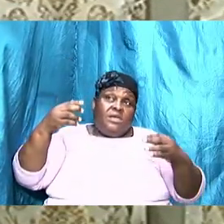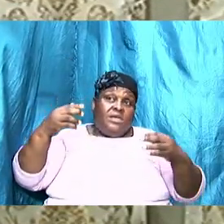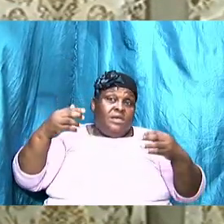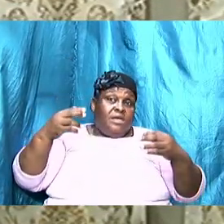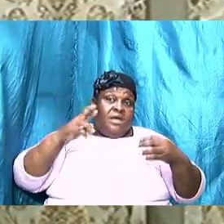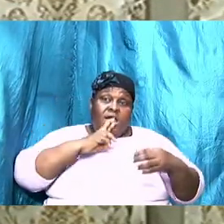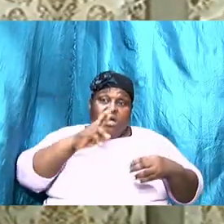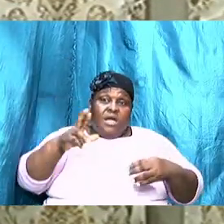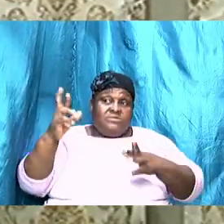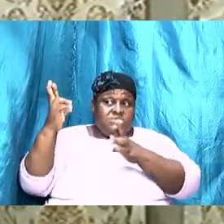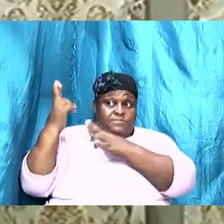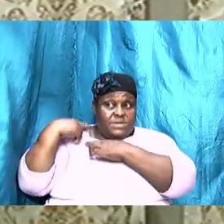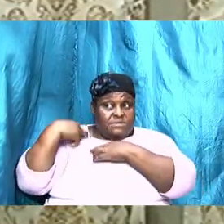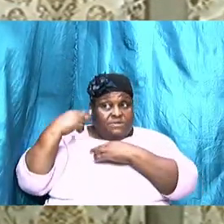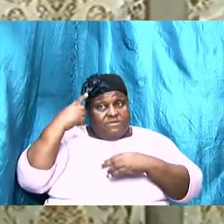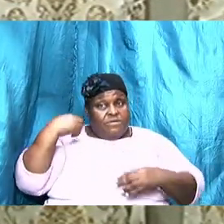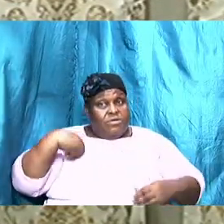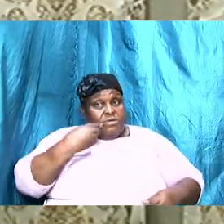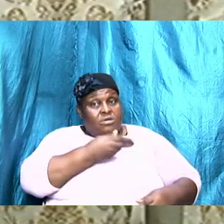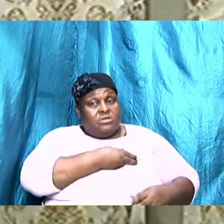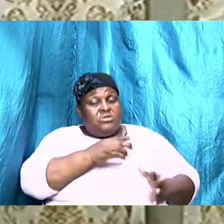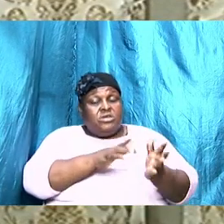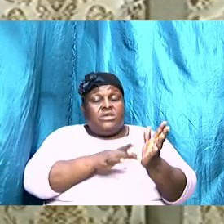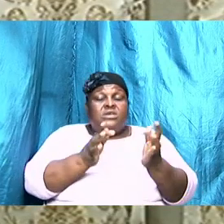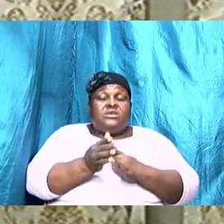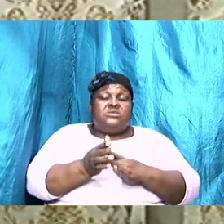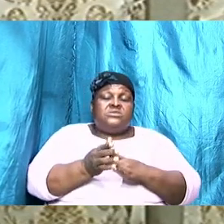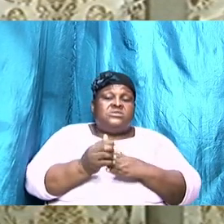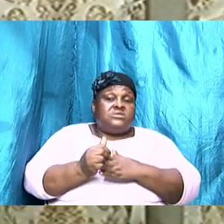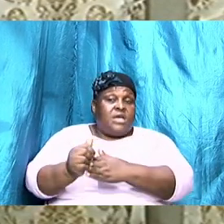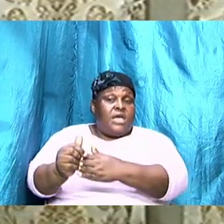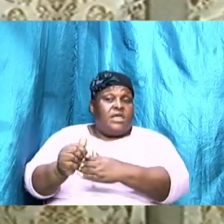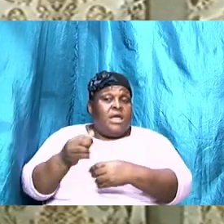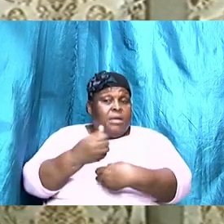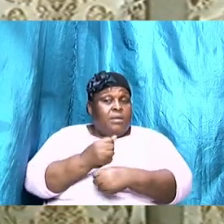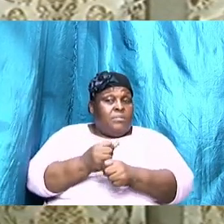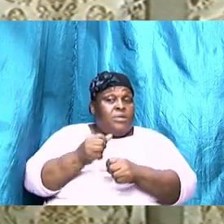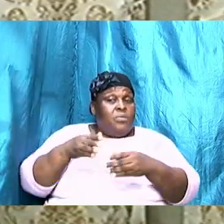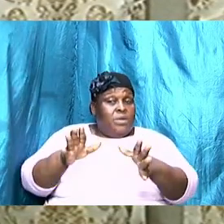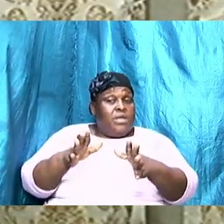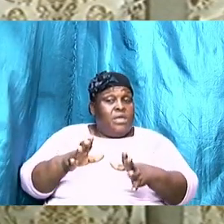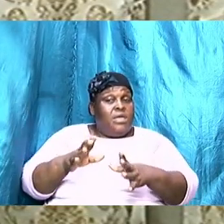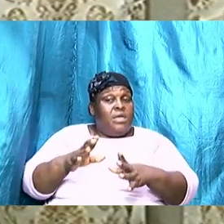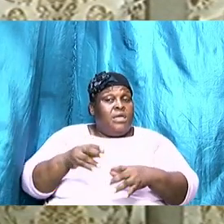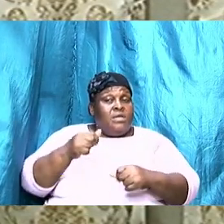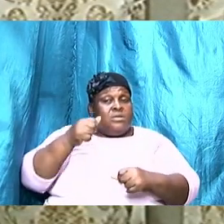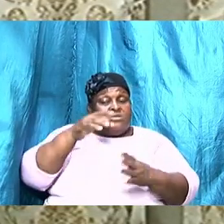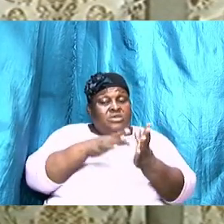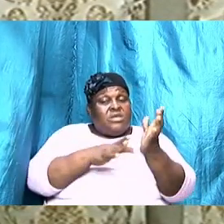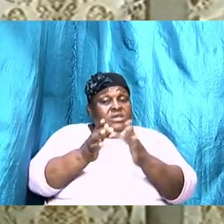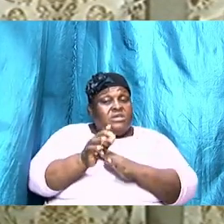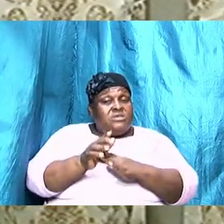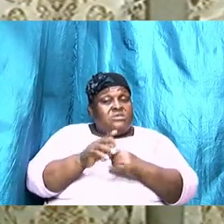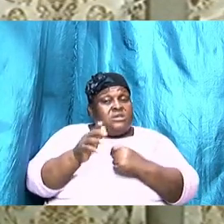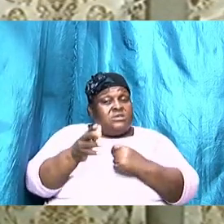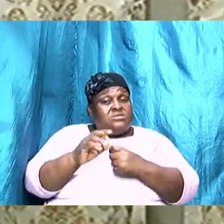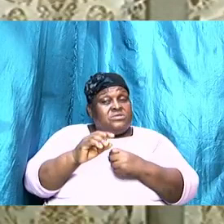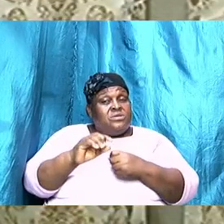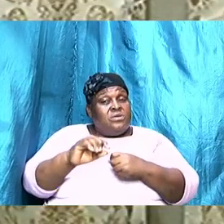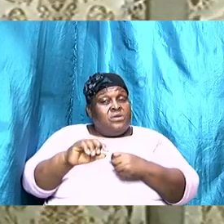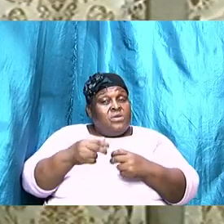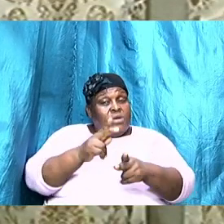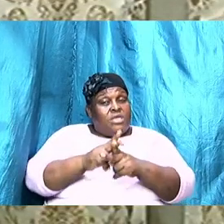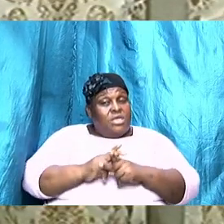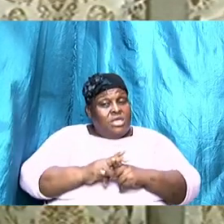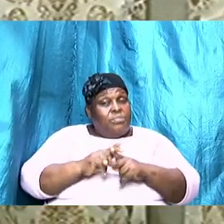us he therefore guides us he therefore makes a way for us he is our sustainer he is our protector